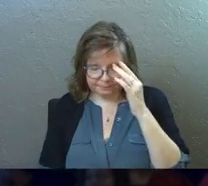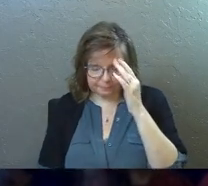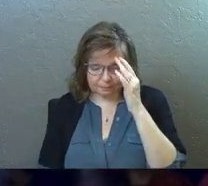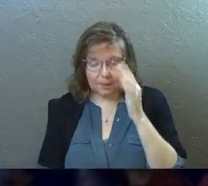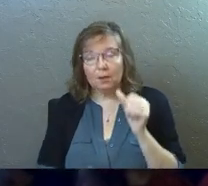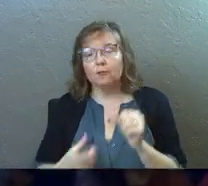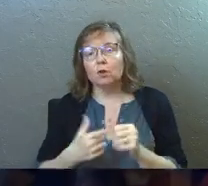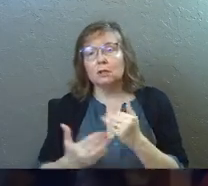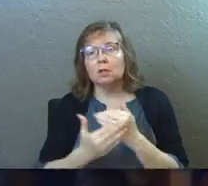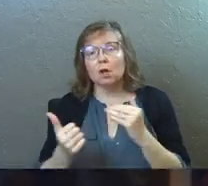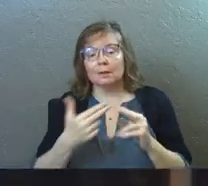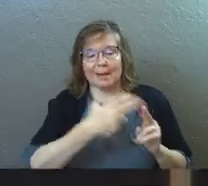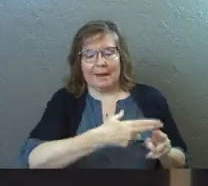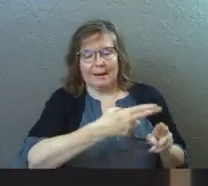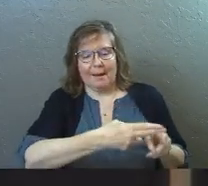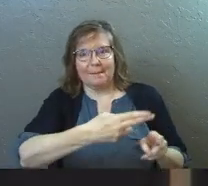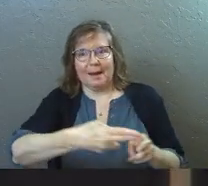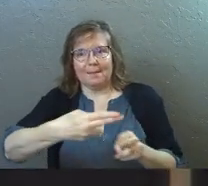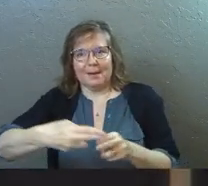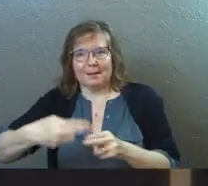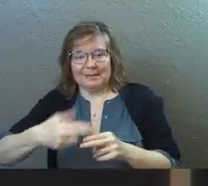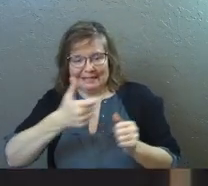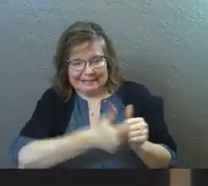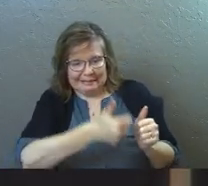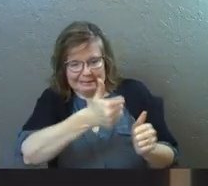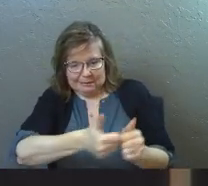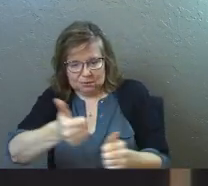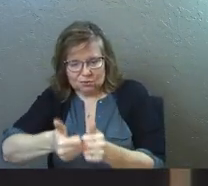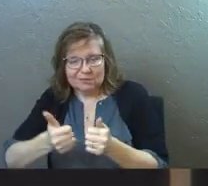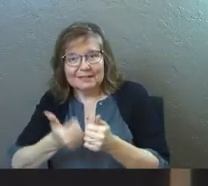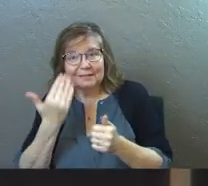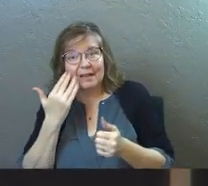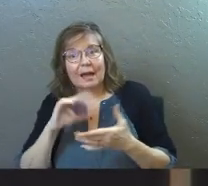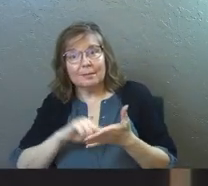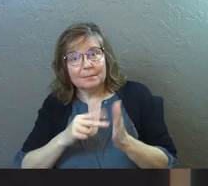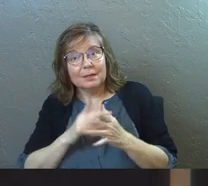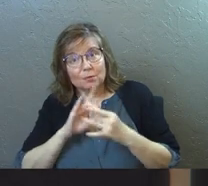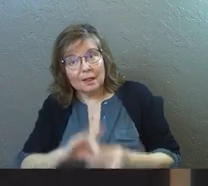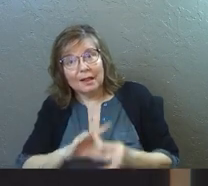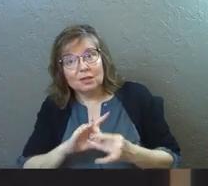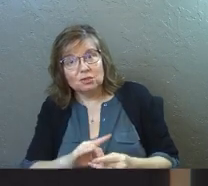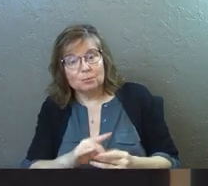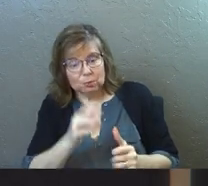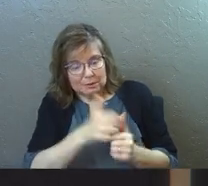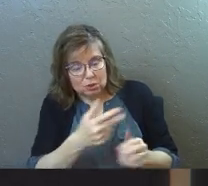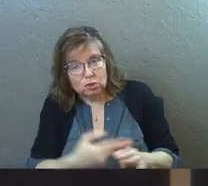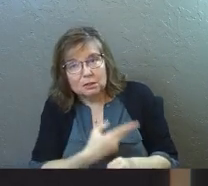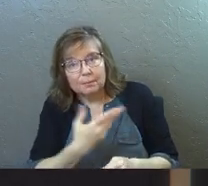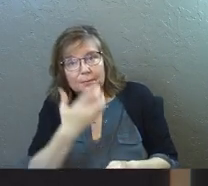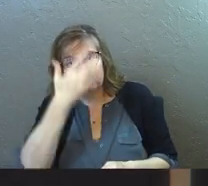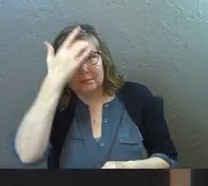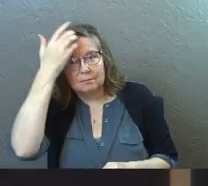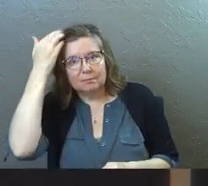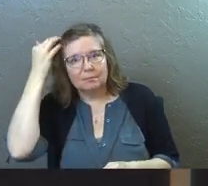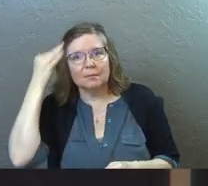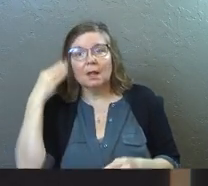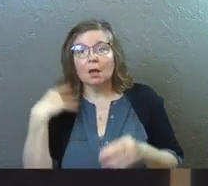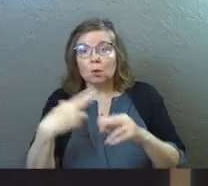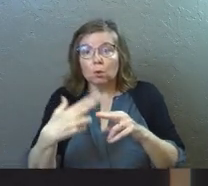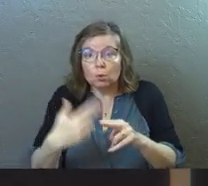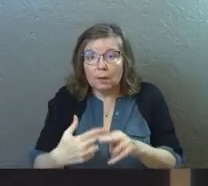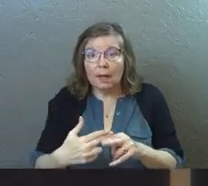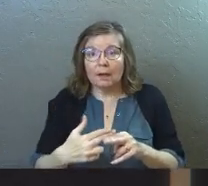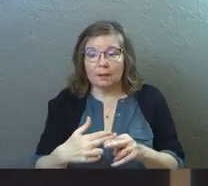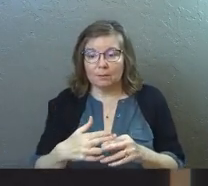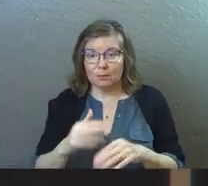First off, he calls them by name. He knows their names. That implies relationship. Yes? Like you name